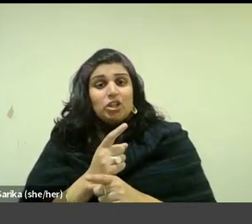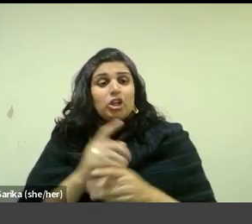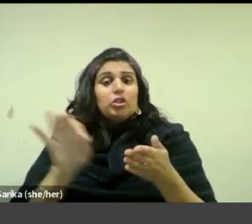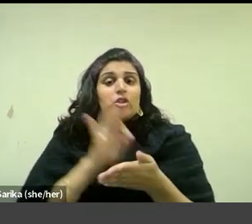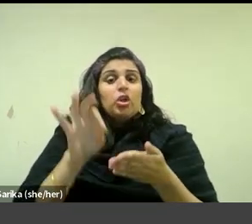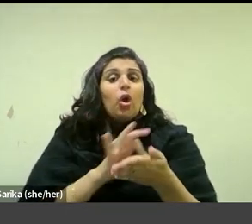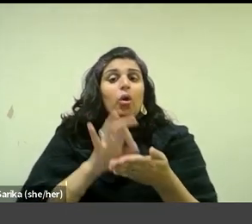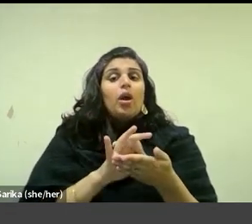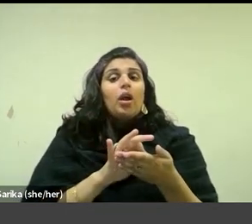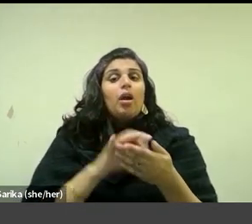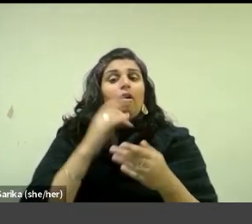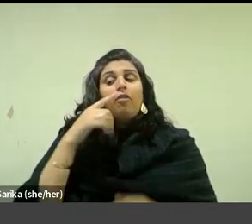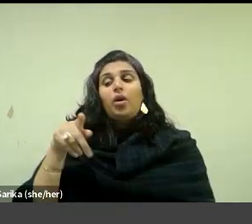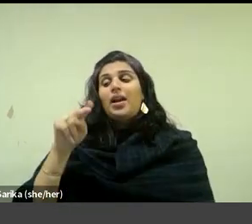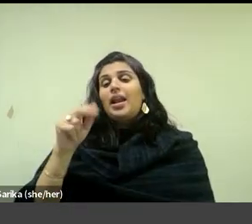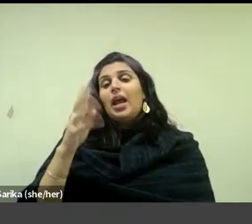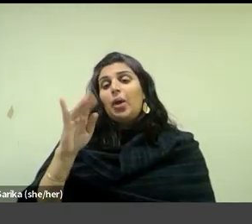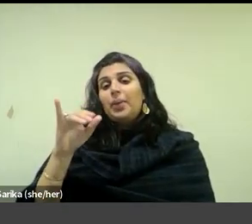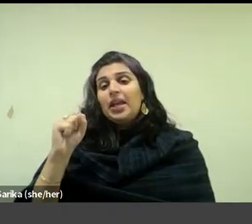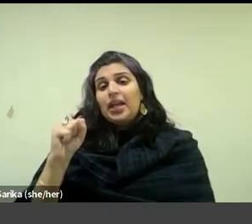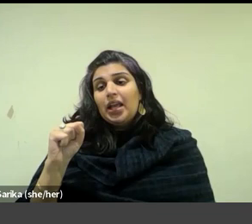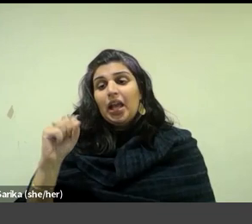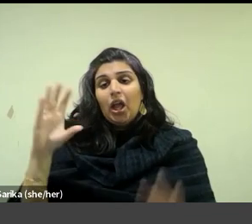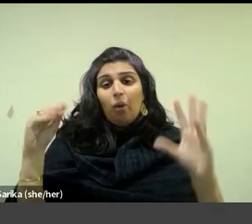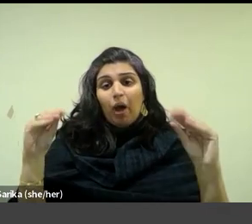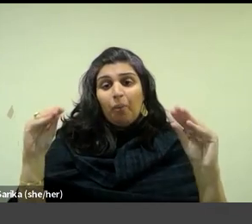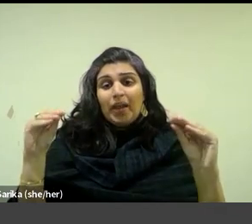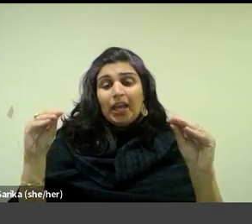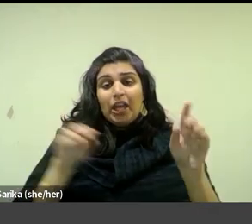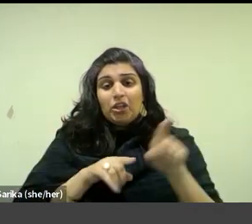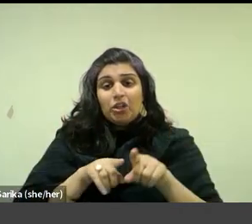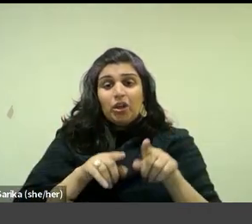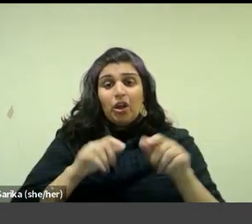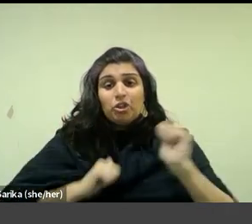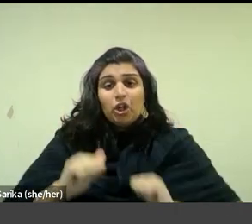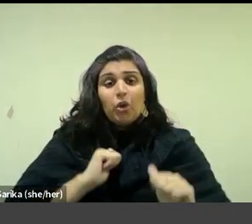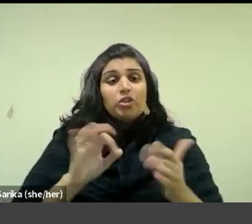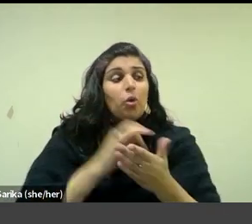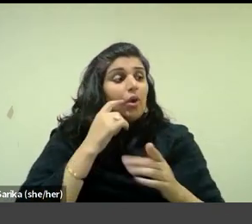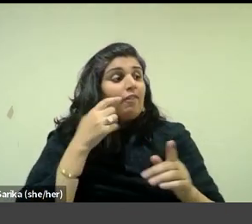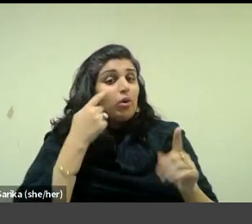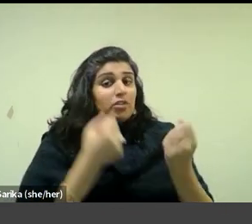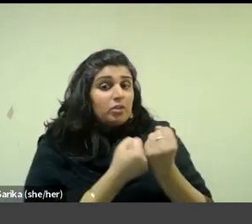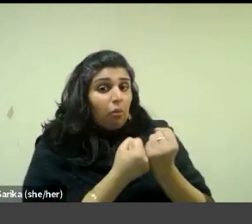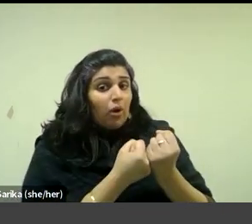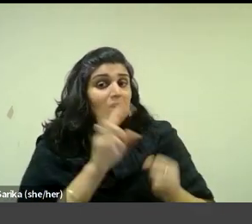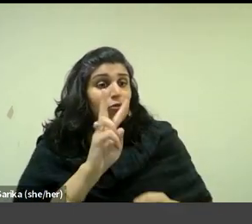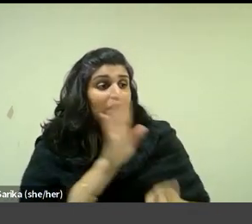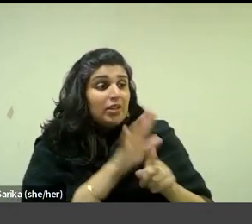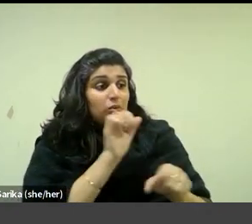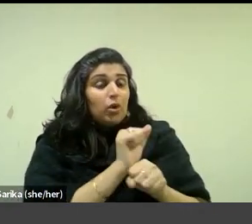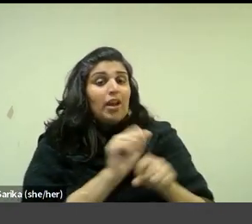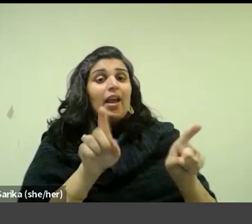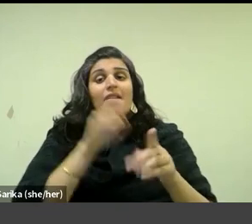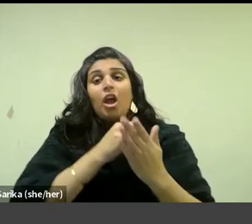the staging of Nabi puppet shows, and potentially also sewing in support of his work from 1893 as the